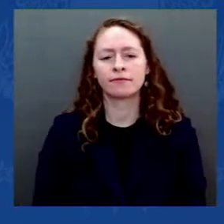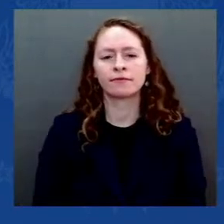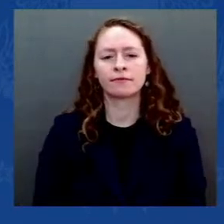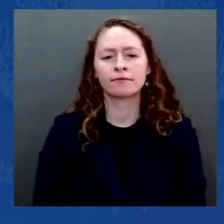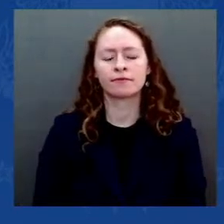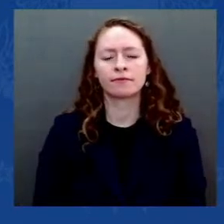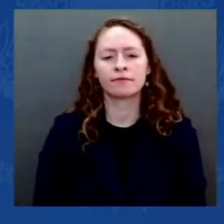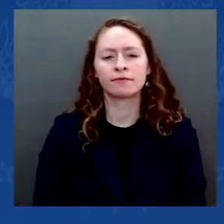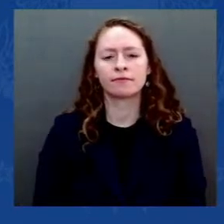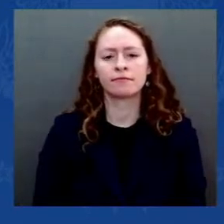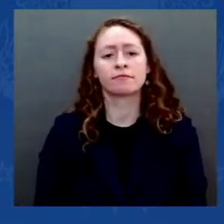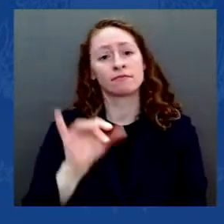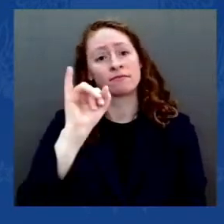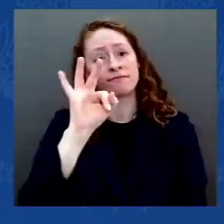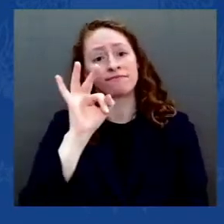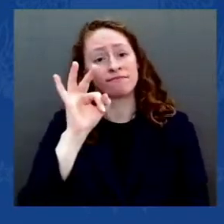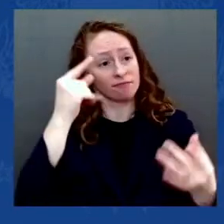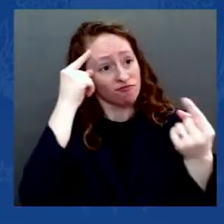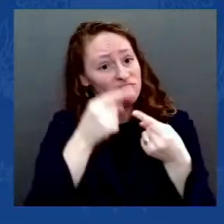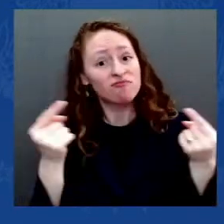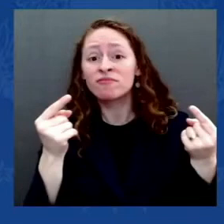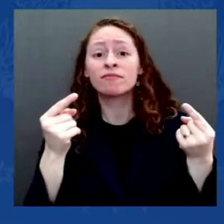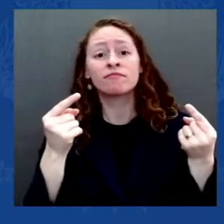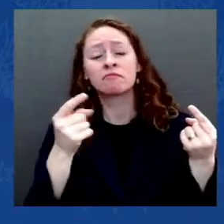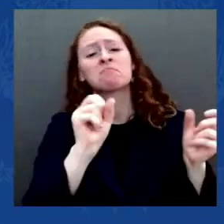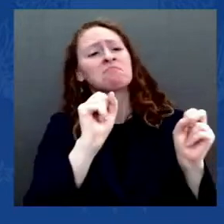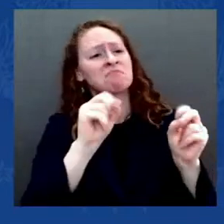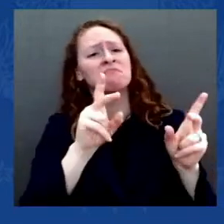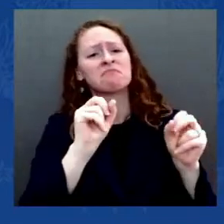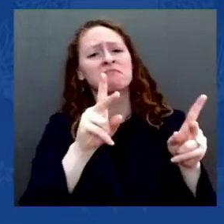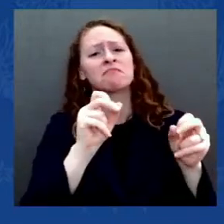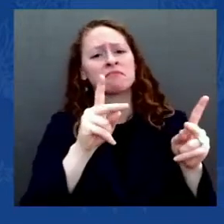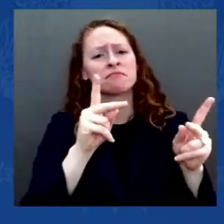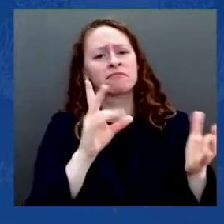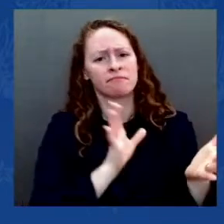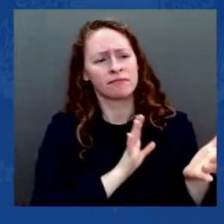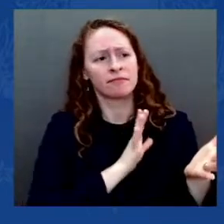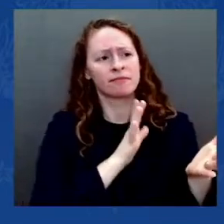An idea that requires vigilant stewardship.